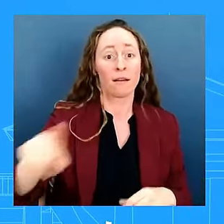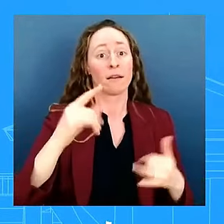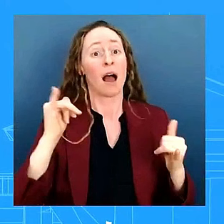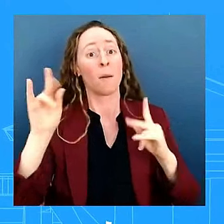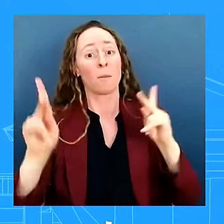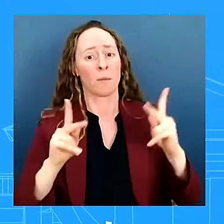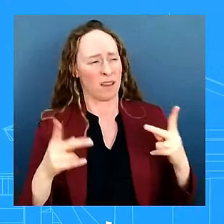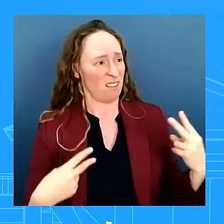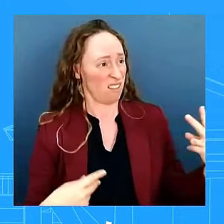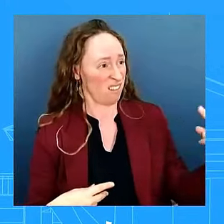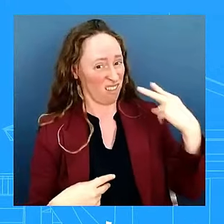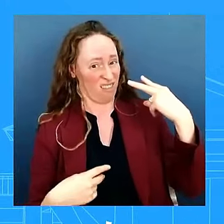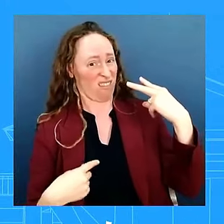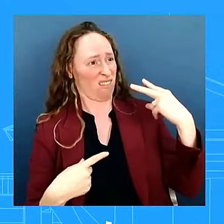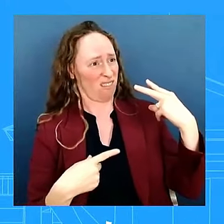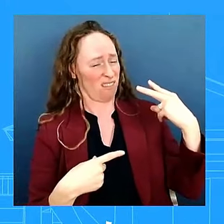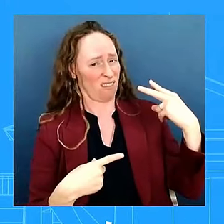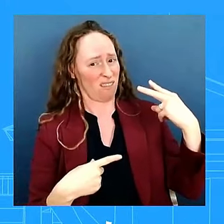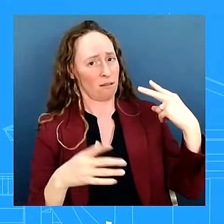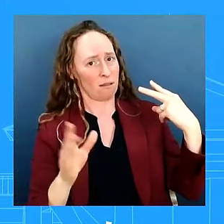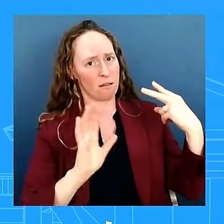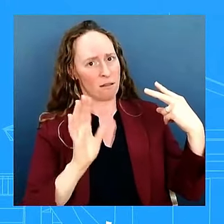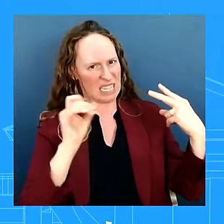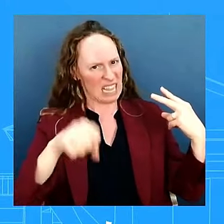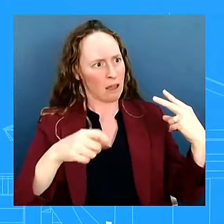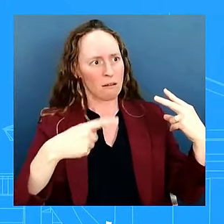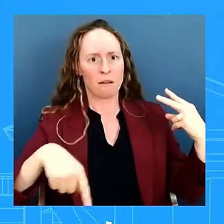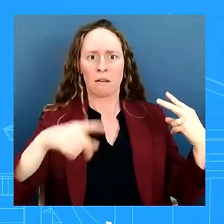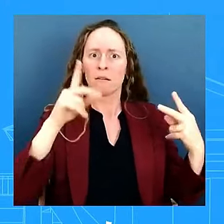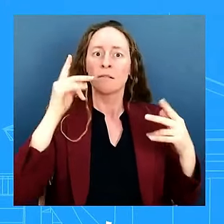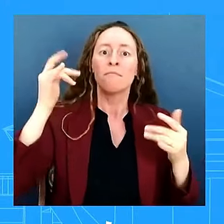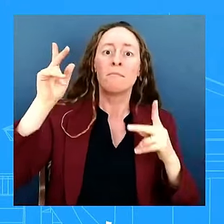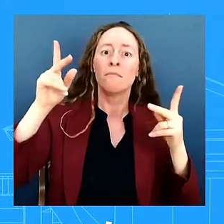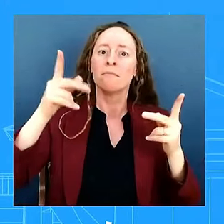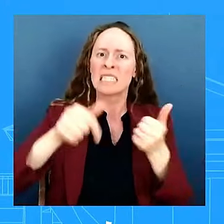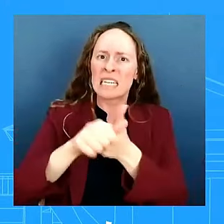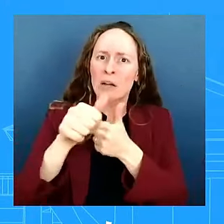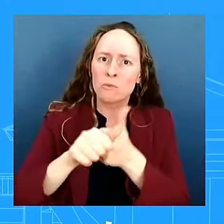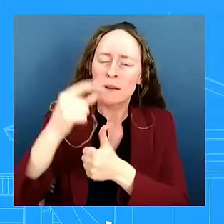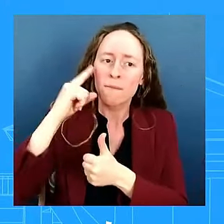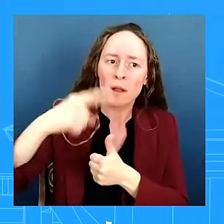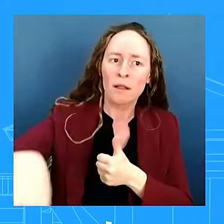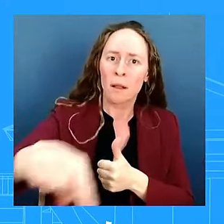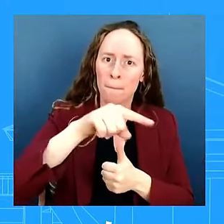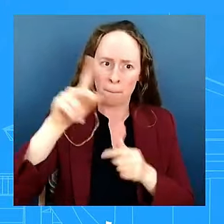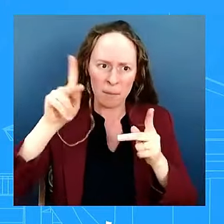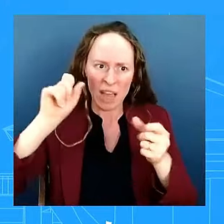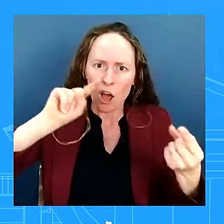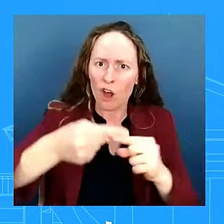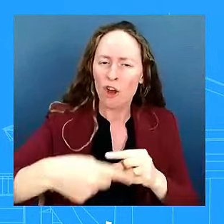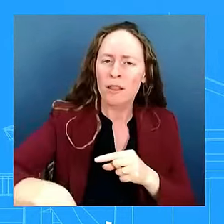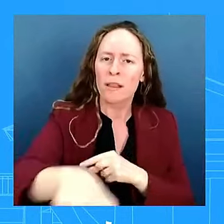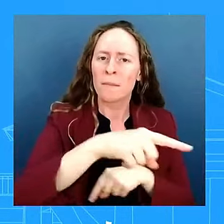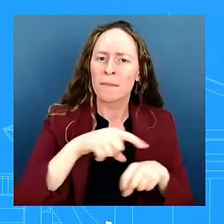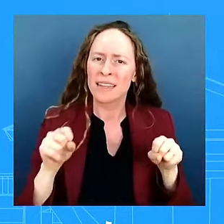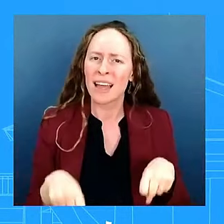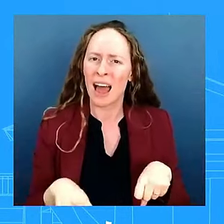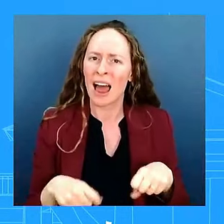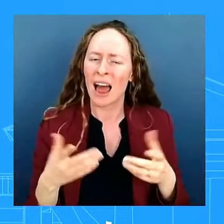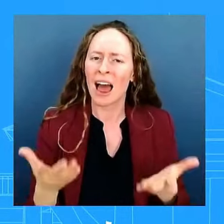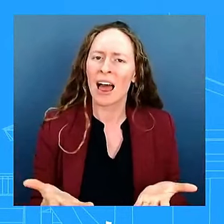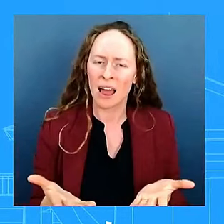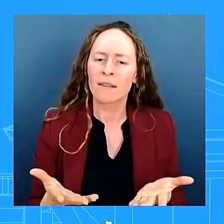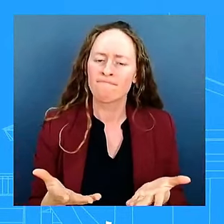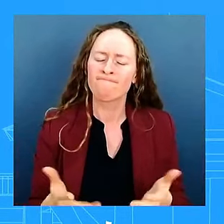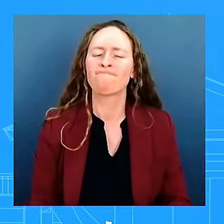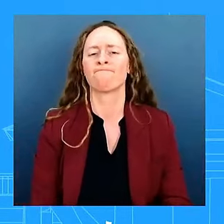danger and uh and it is just uh it is just hate speech that's what